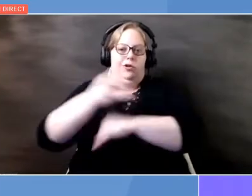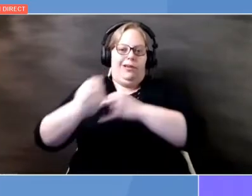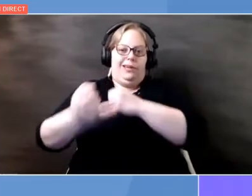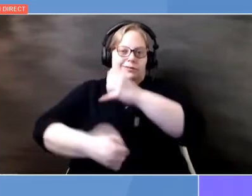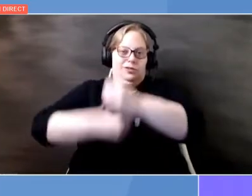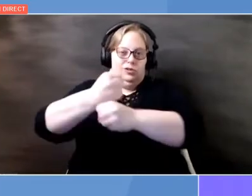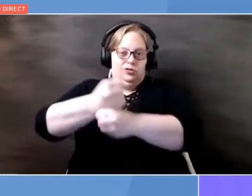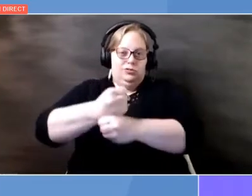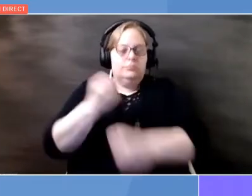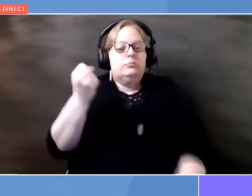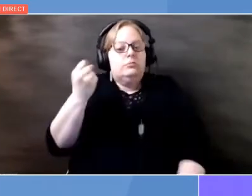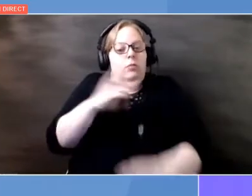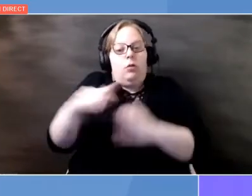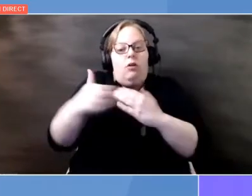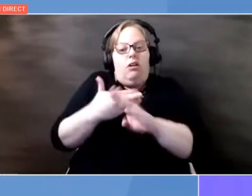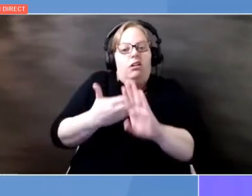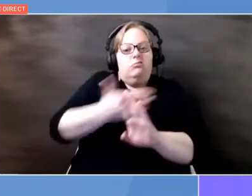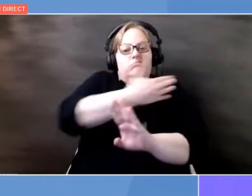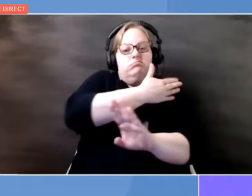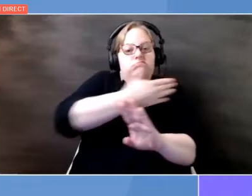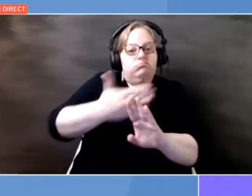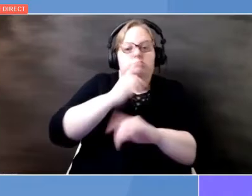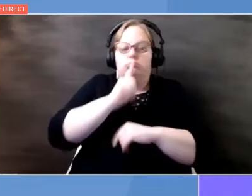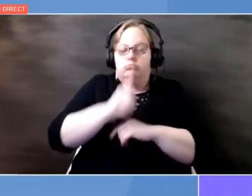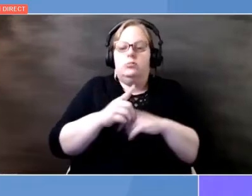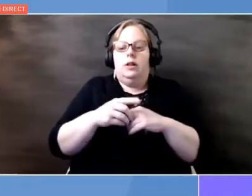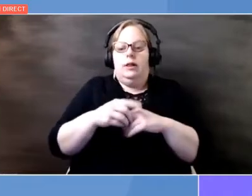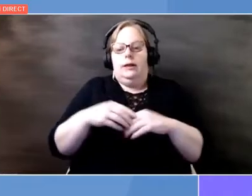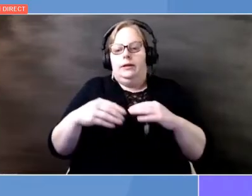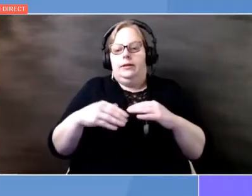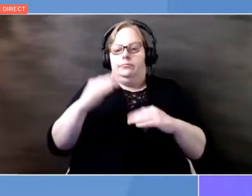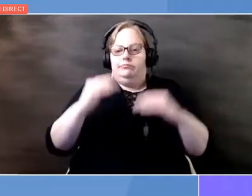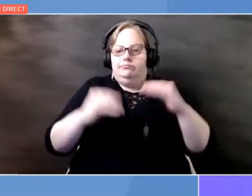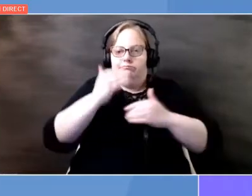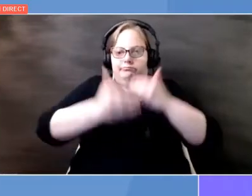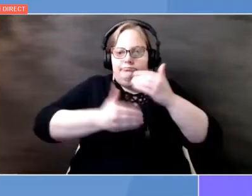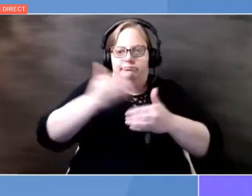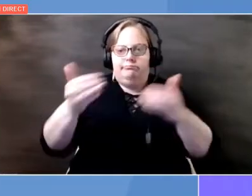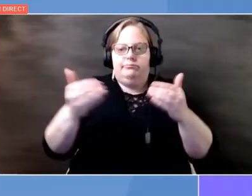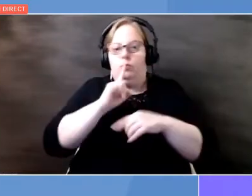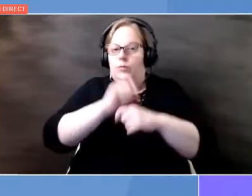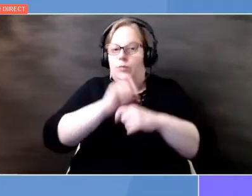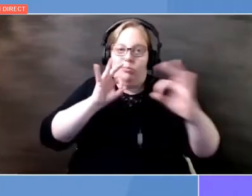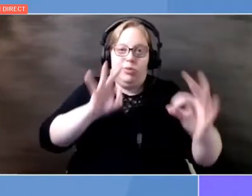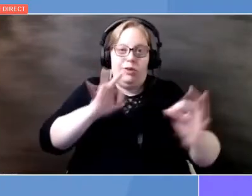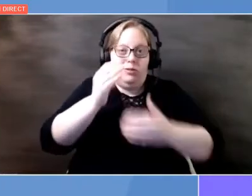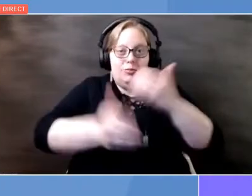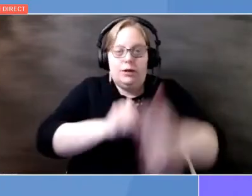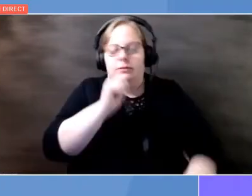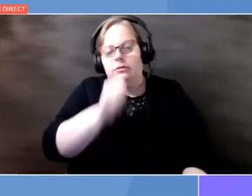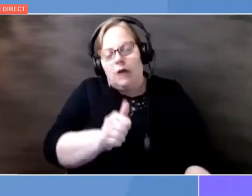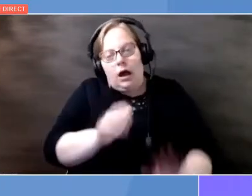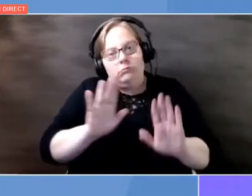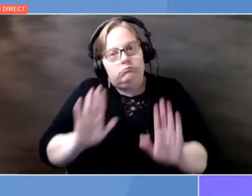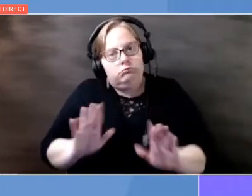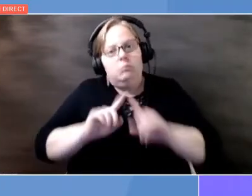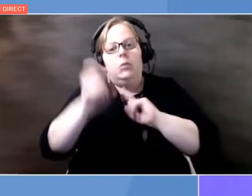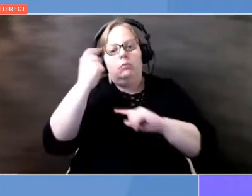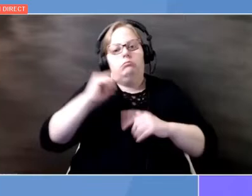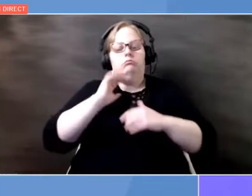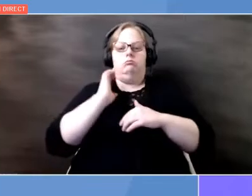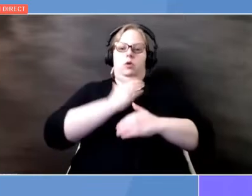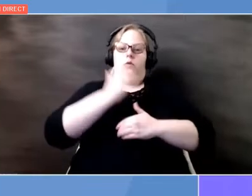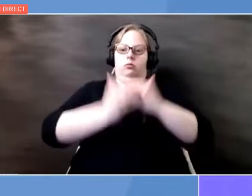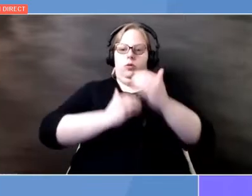has been preceded by a fair and just transition process. This is far from perfect, but our process will be publicly